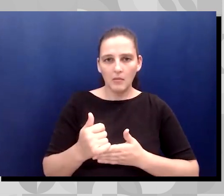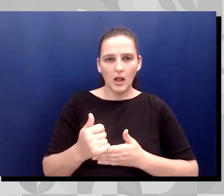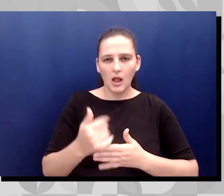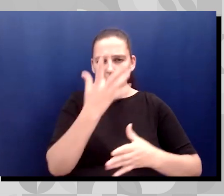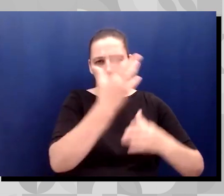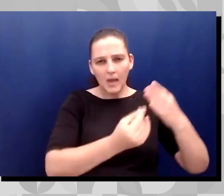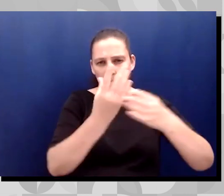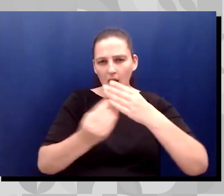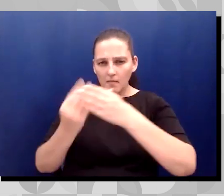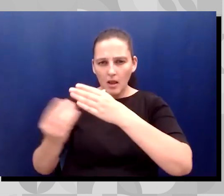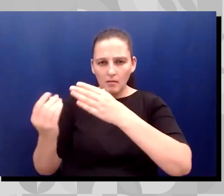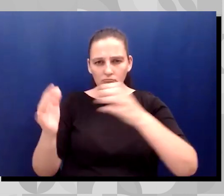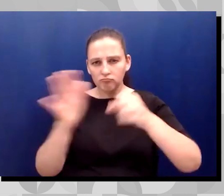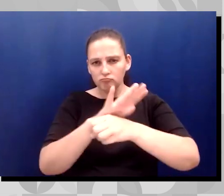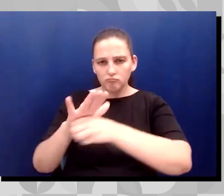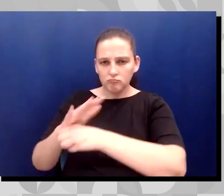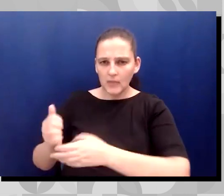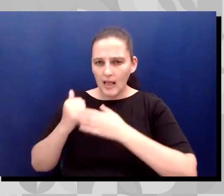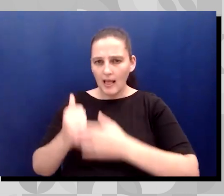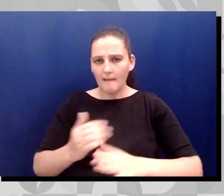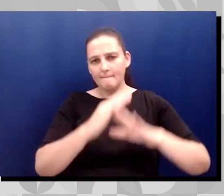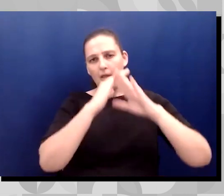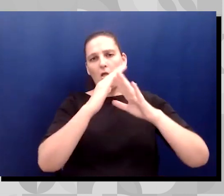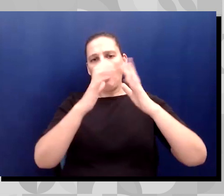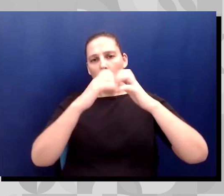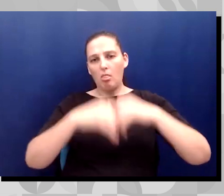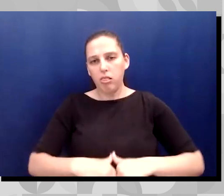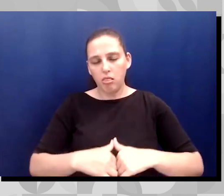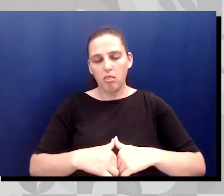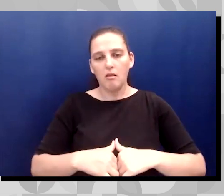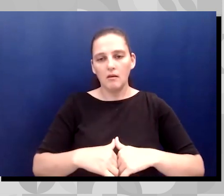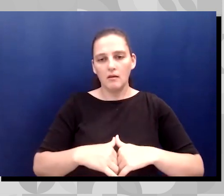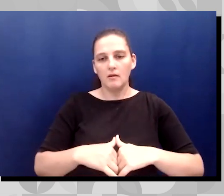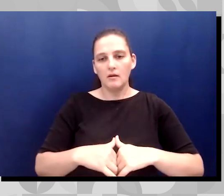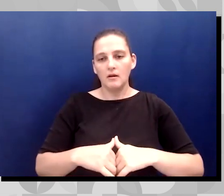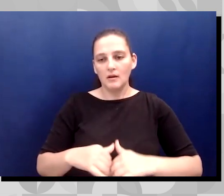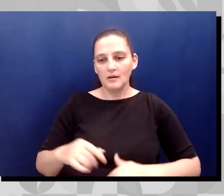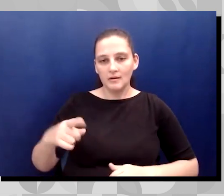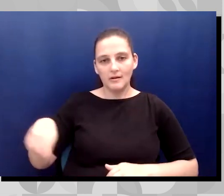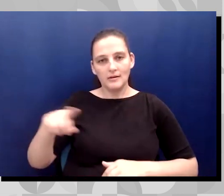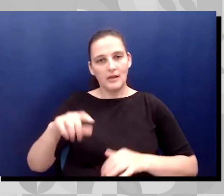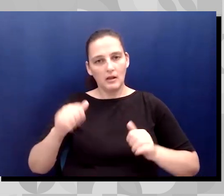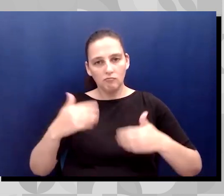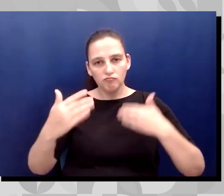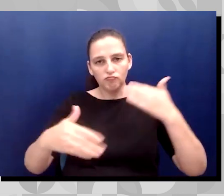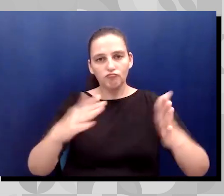barriers barriers and fill those gaps that, you know, are constantly becoming barriers for families.